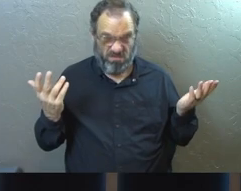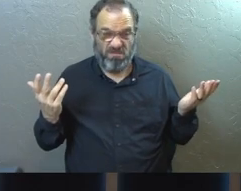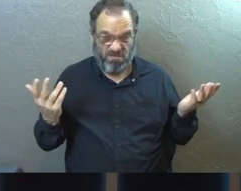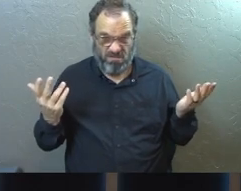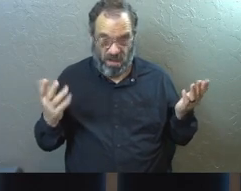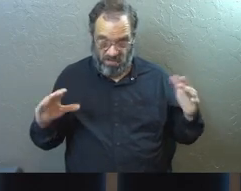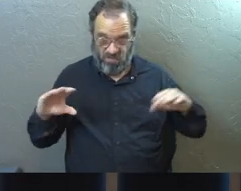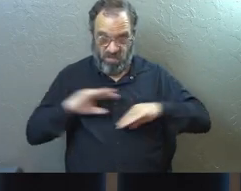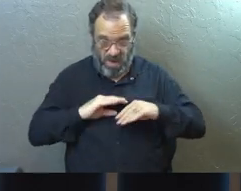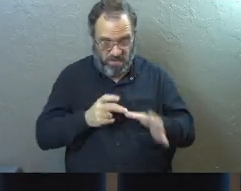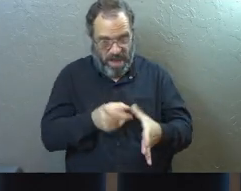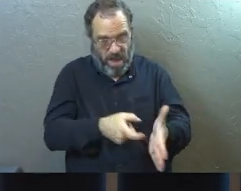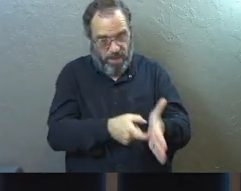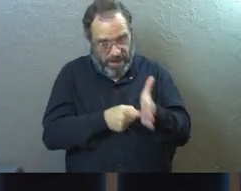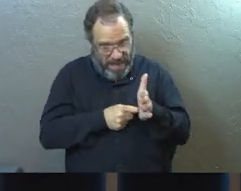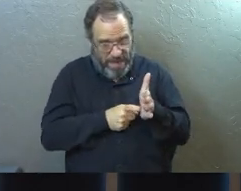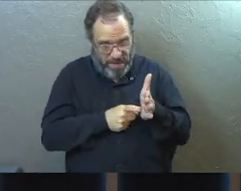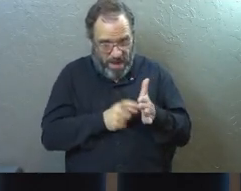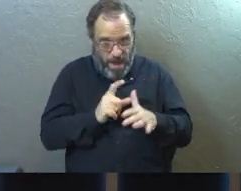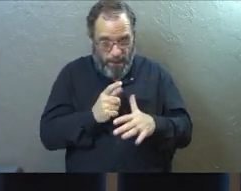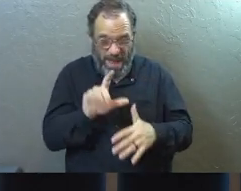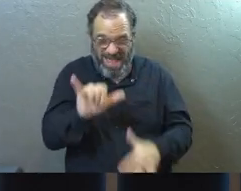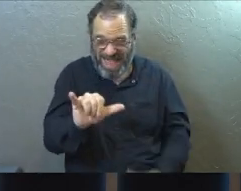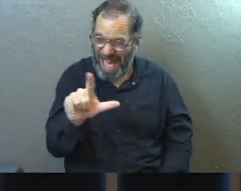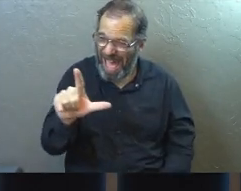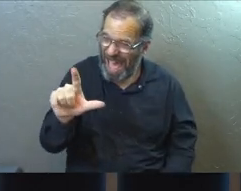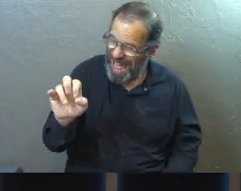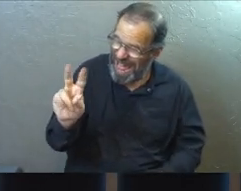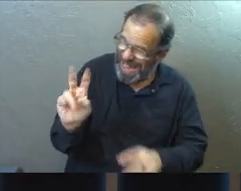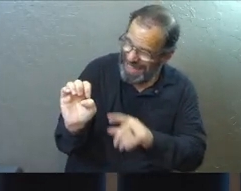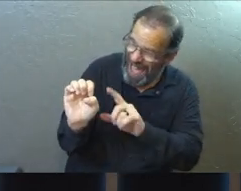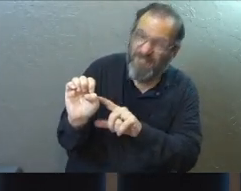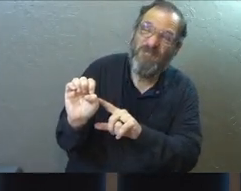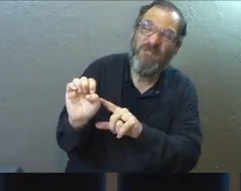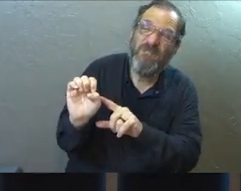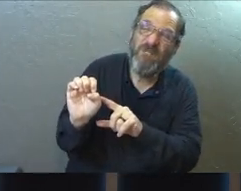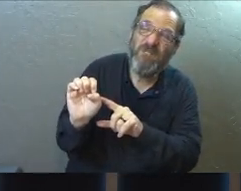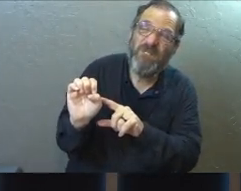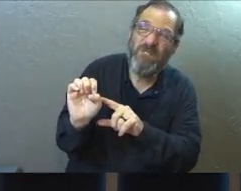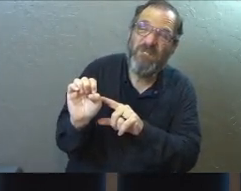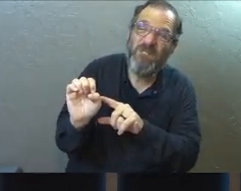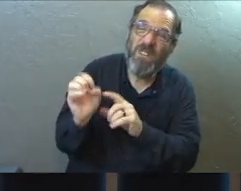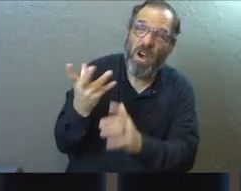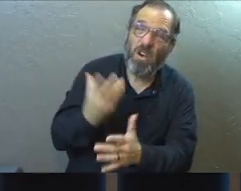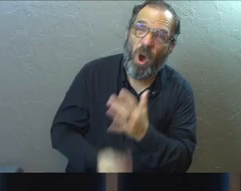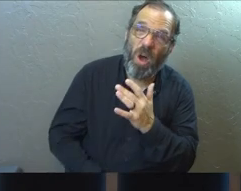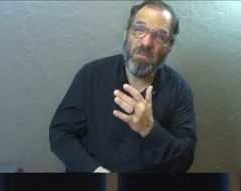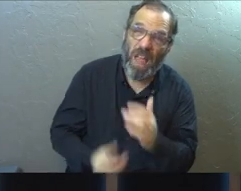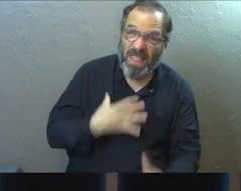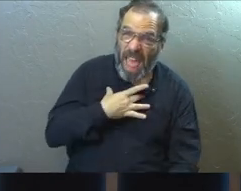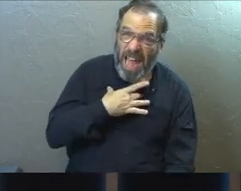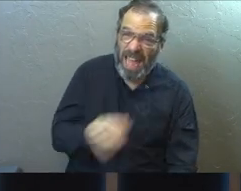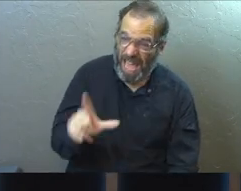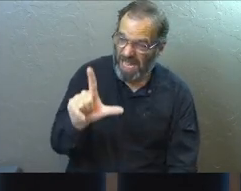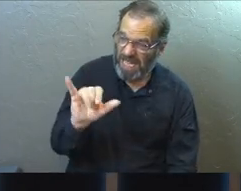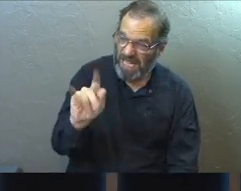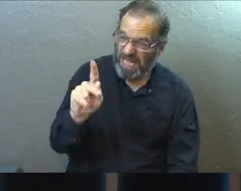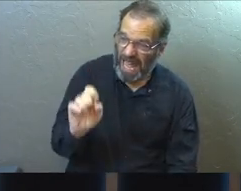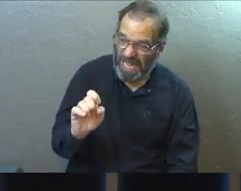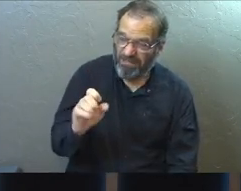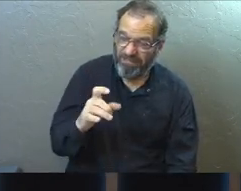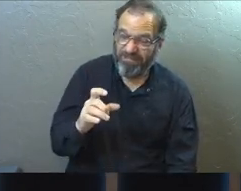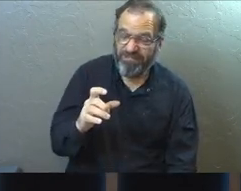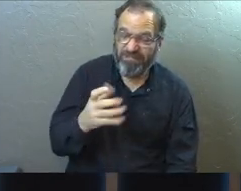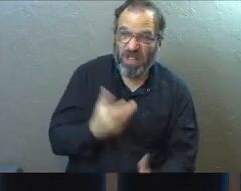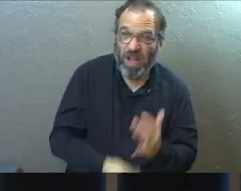fulfilling the obligations, but that love that he's talking about, that like, is it gone? Have an honest moment